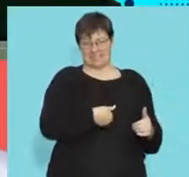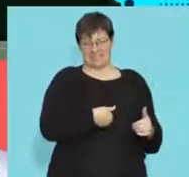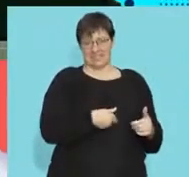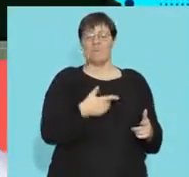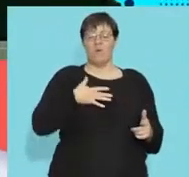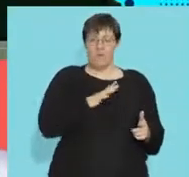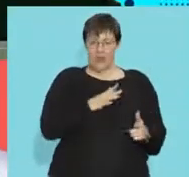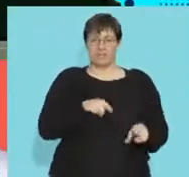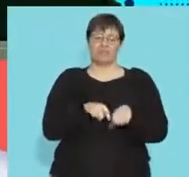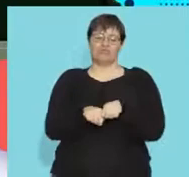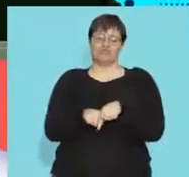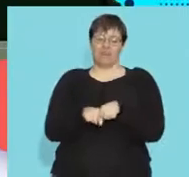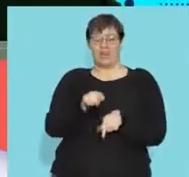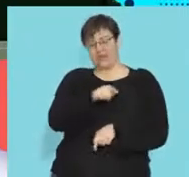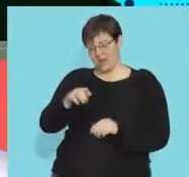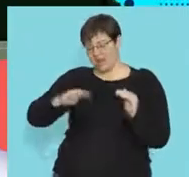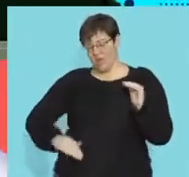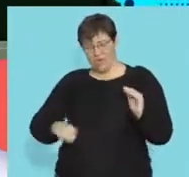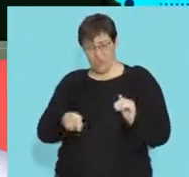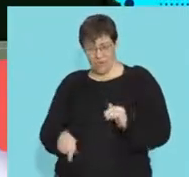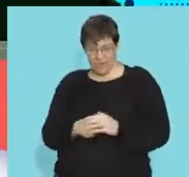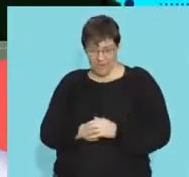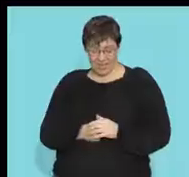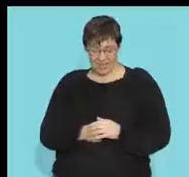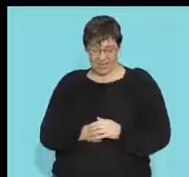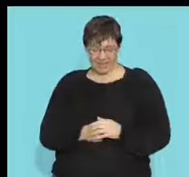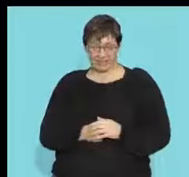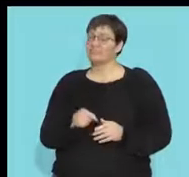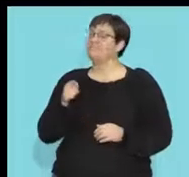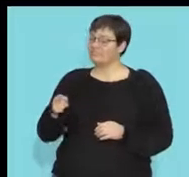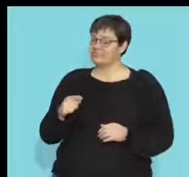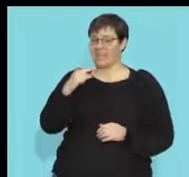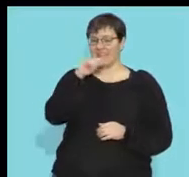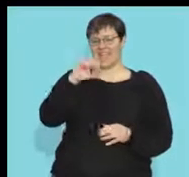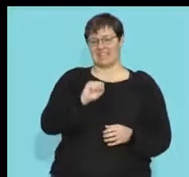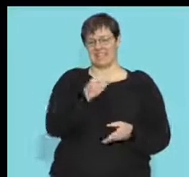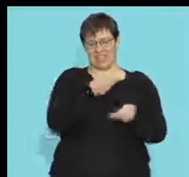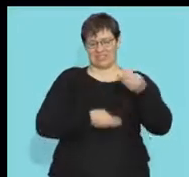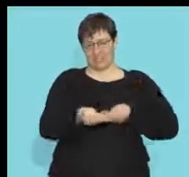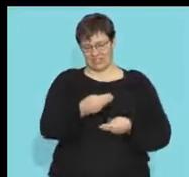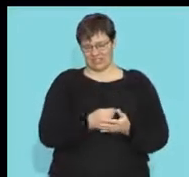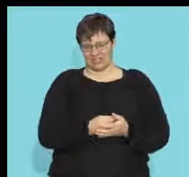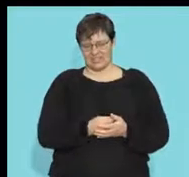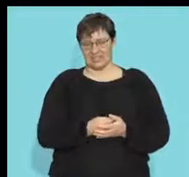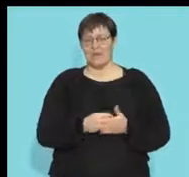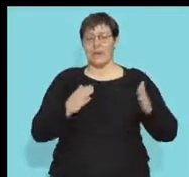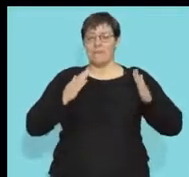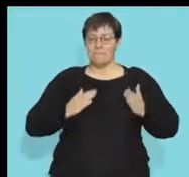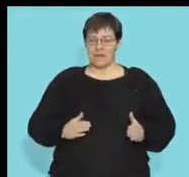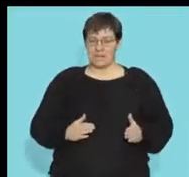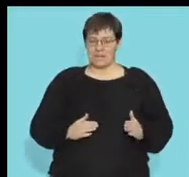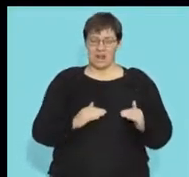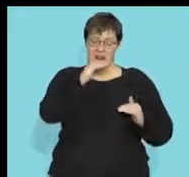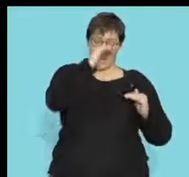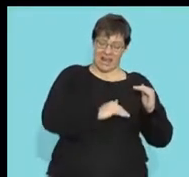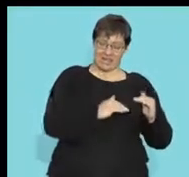fitter if they want to go and train at lower altitudes so what is this this is gaseous exchange my body